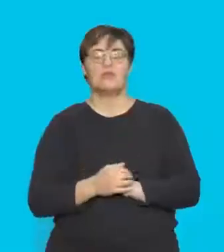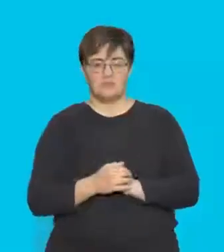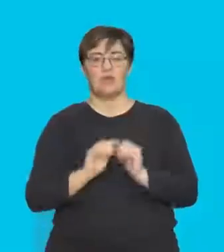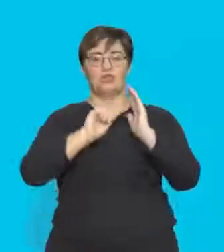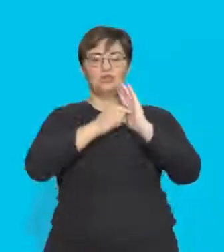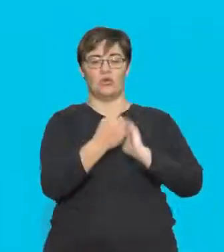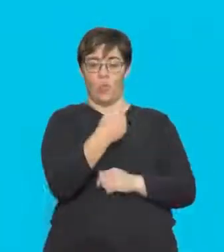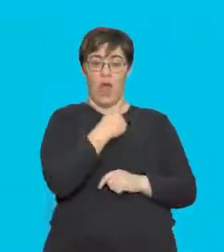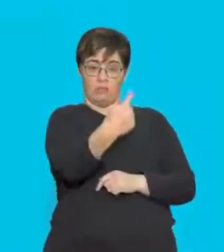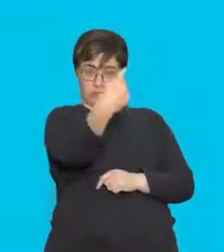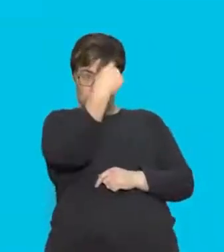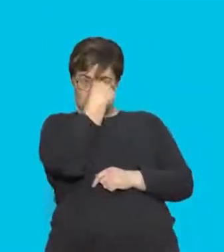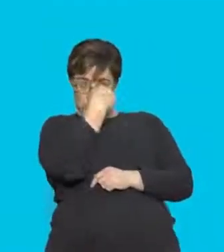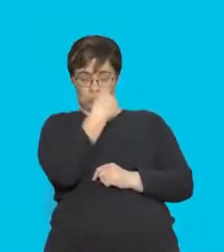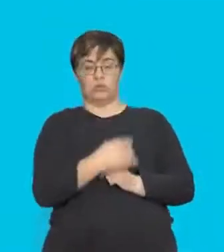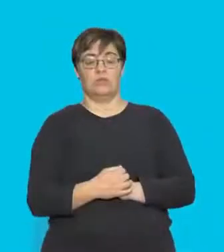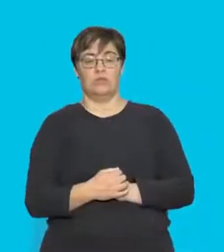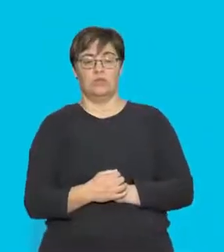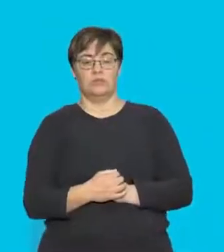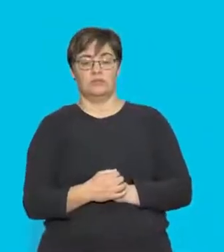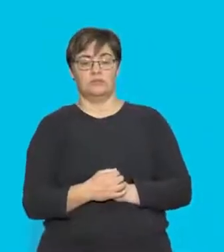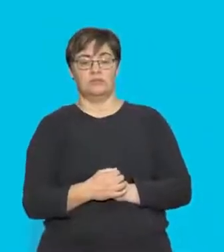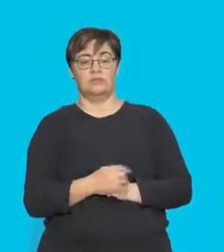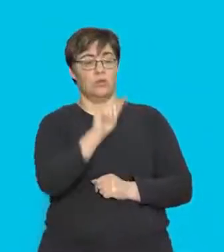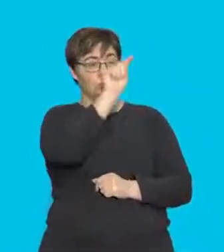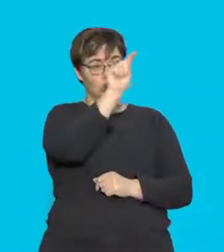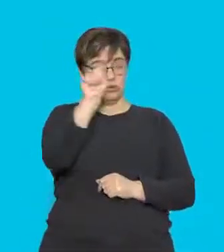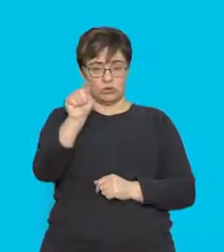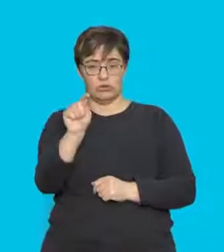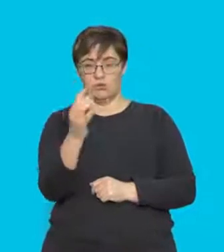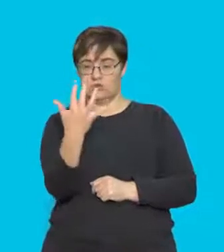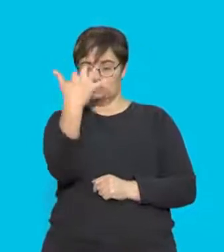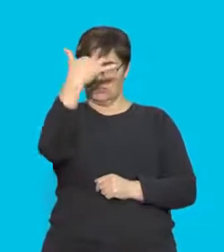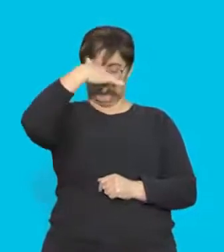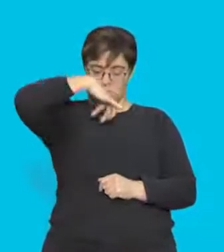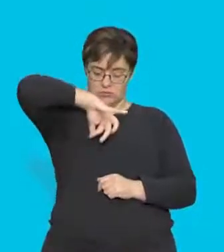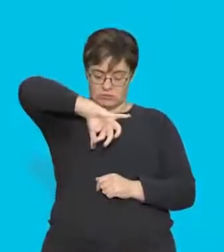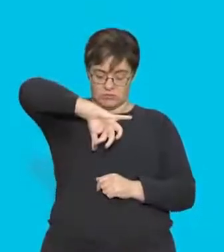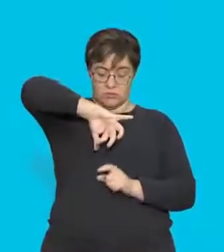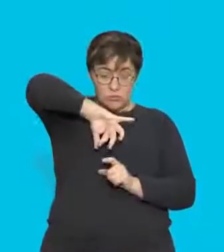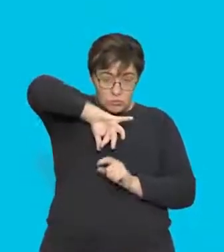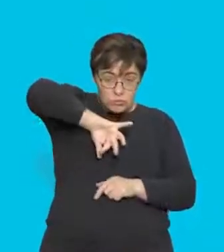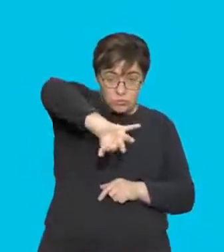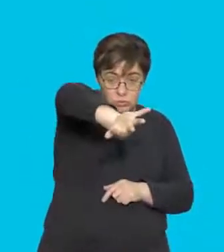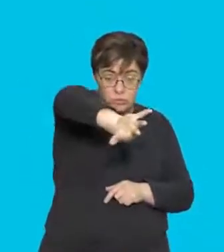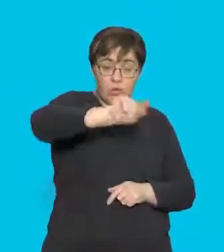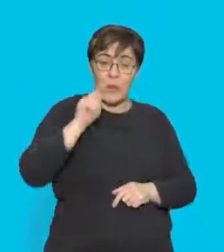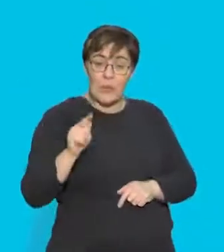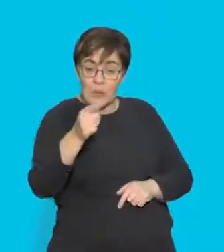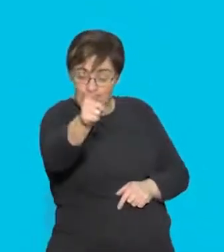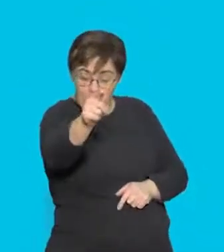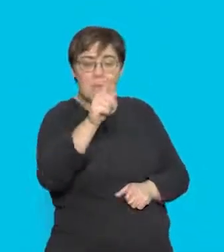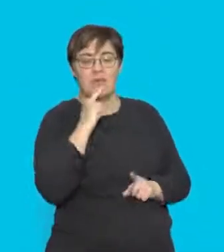little dot. So we're going to say, there are the dots. And these dots are going to be close together because it's